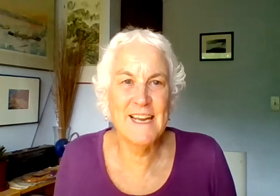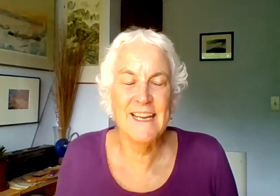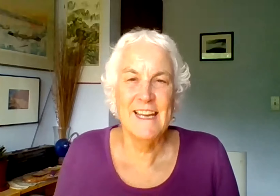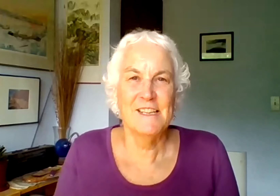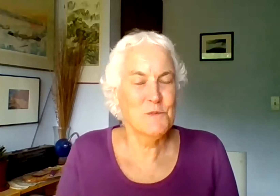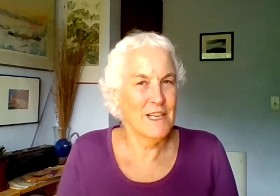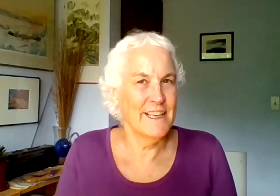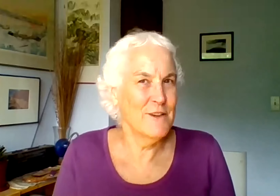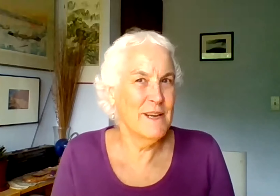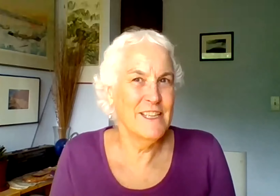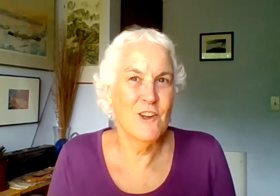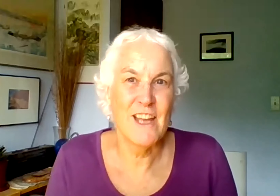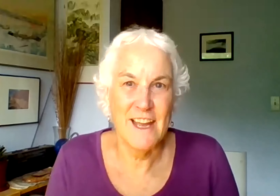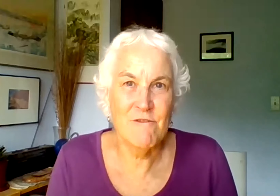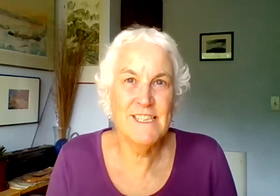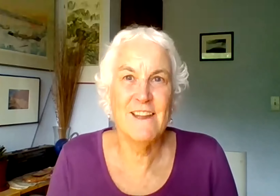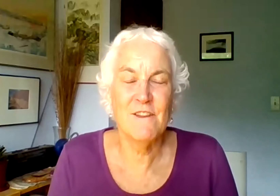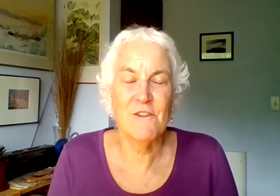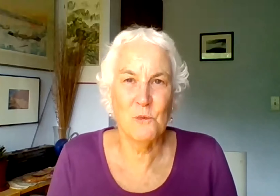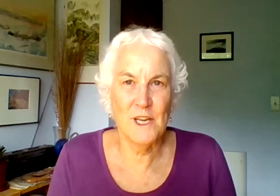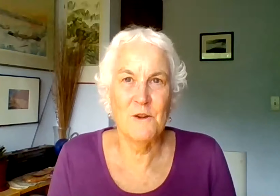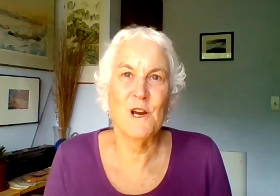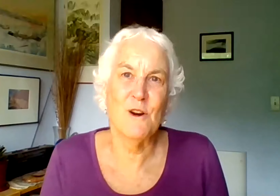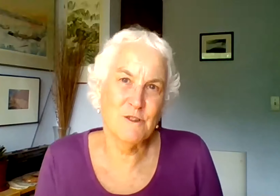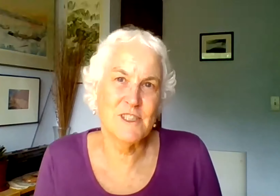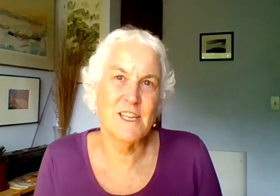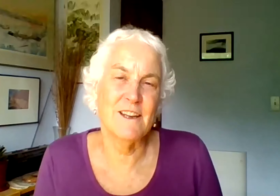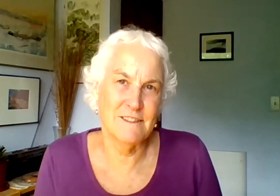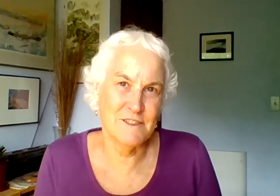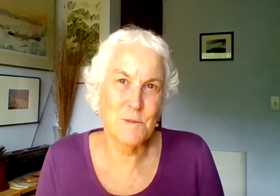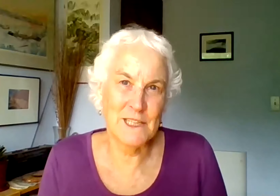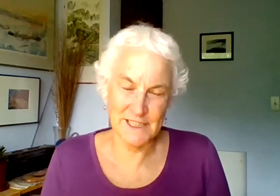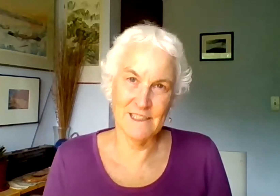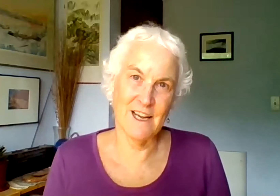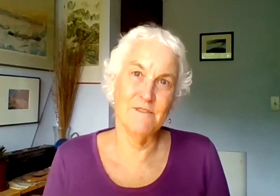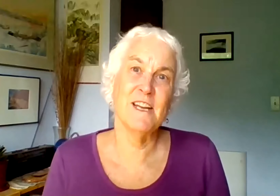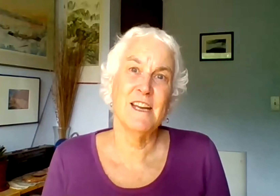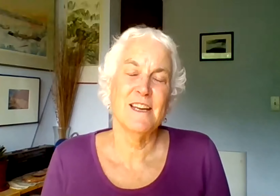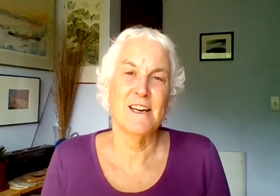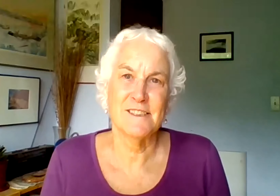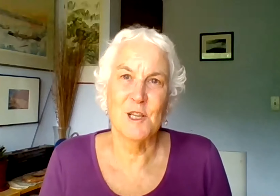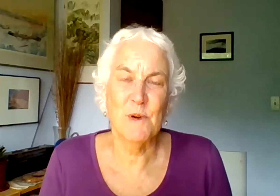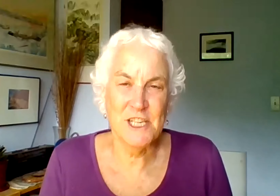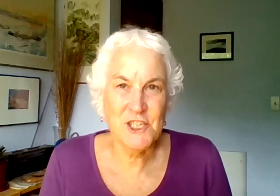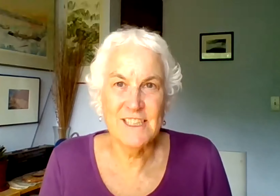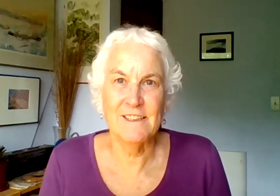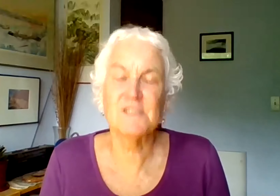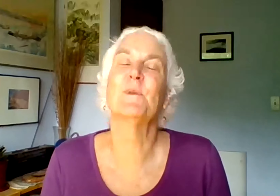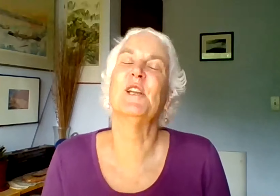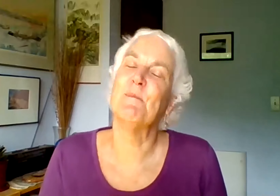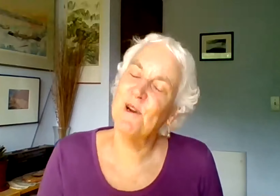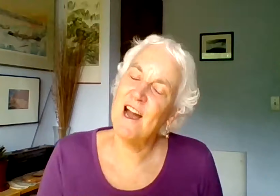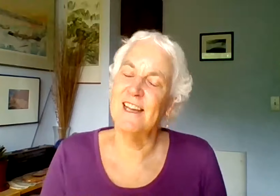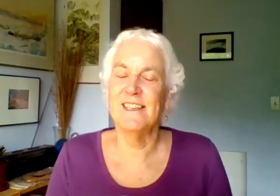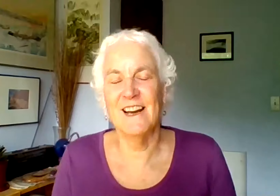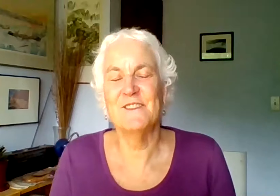housekeeping. Just want to let everybody know that every day this week we are hosting a disability live celebration, a